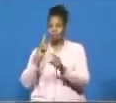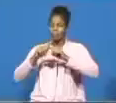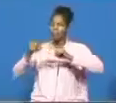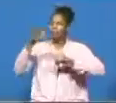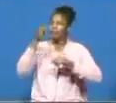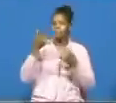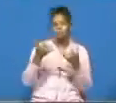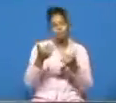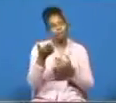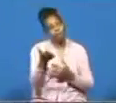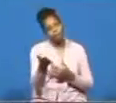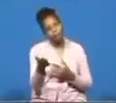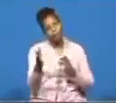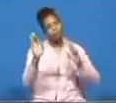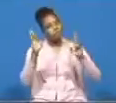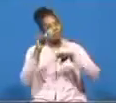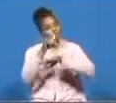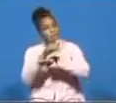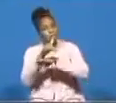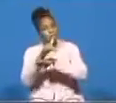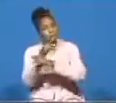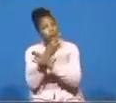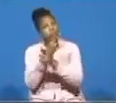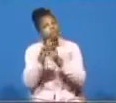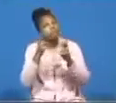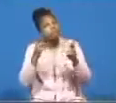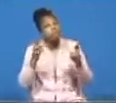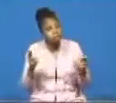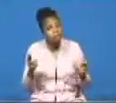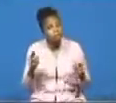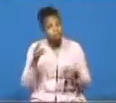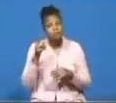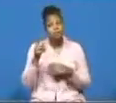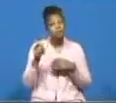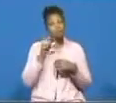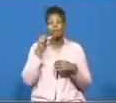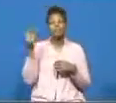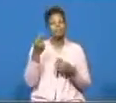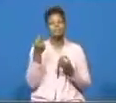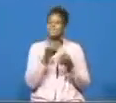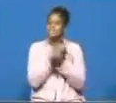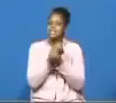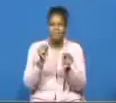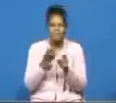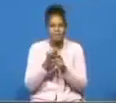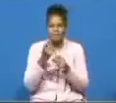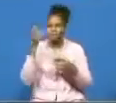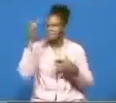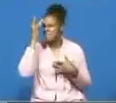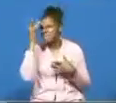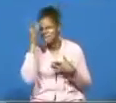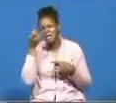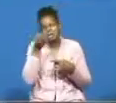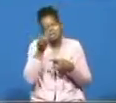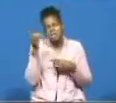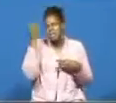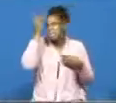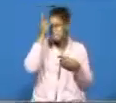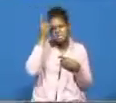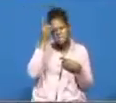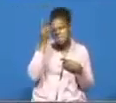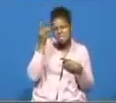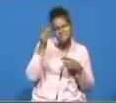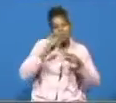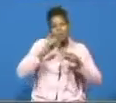ready tonight to come to come your rescue not only to save you from sickness or diseases